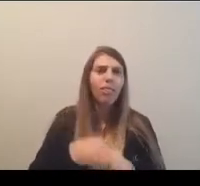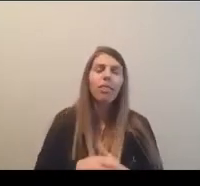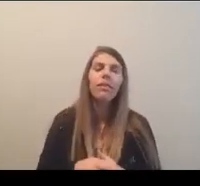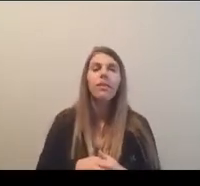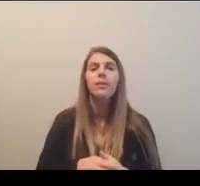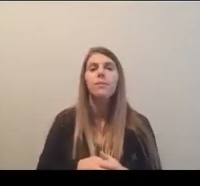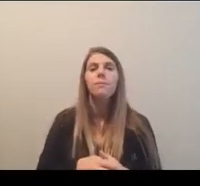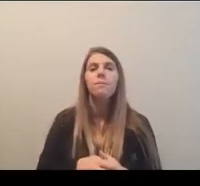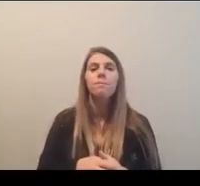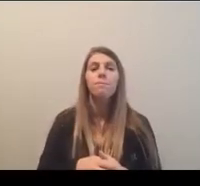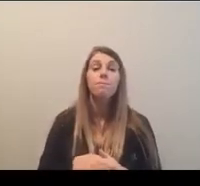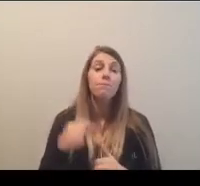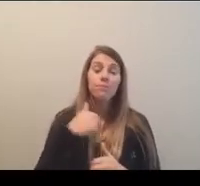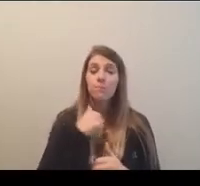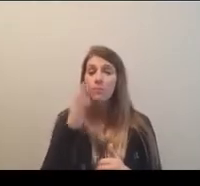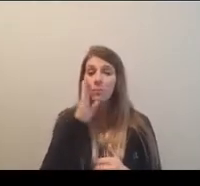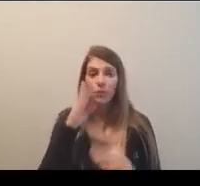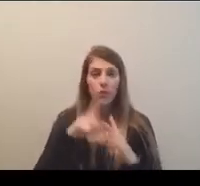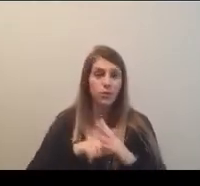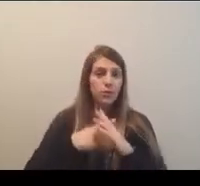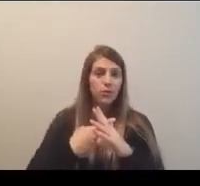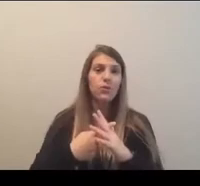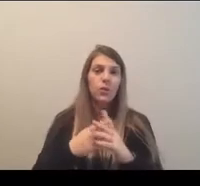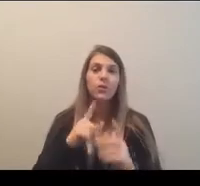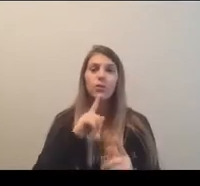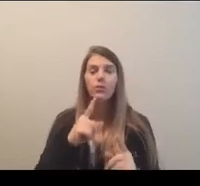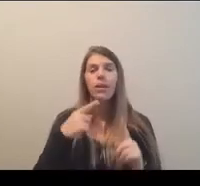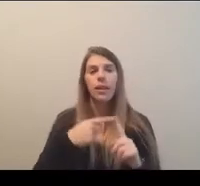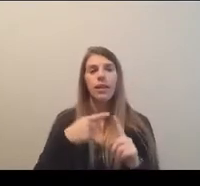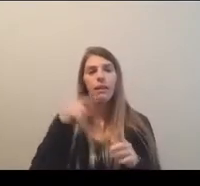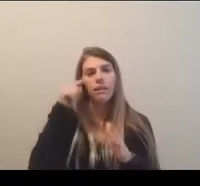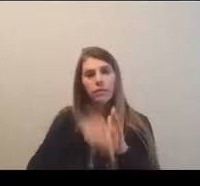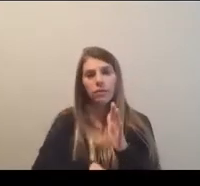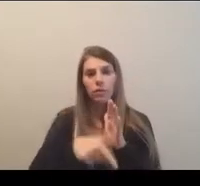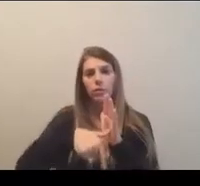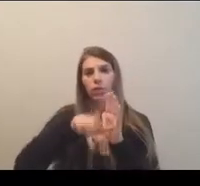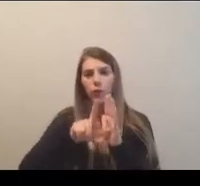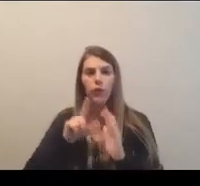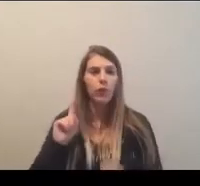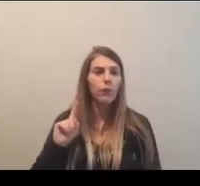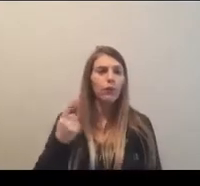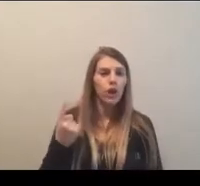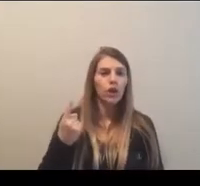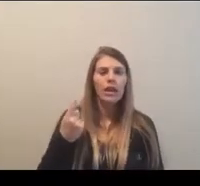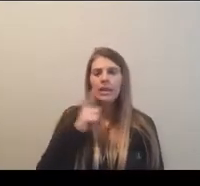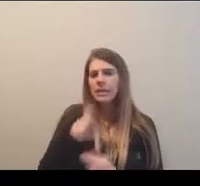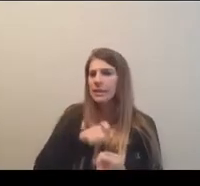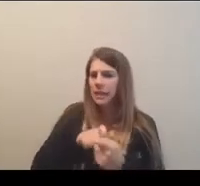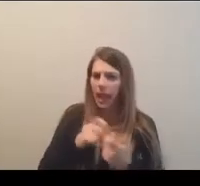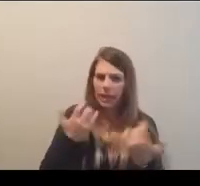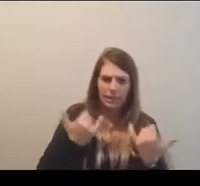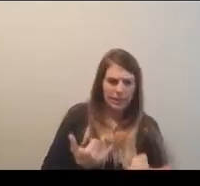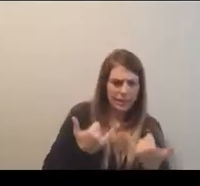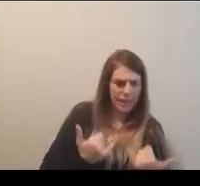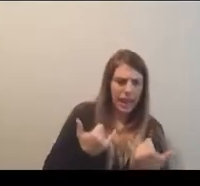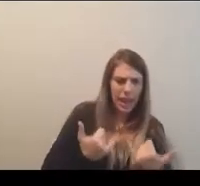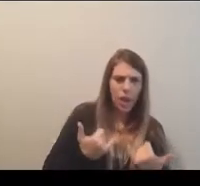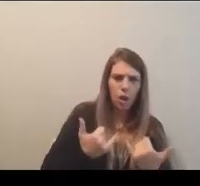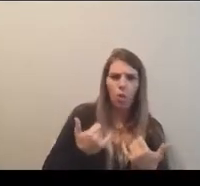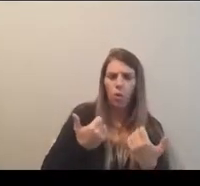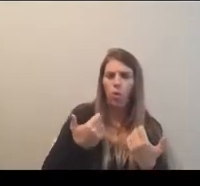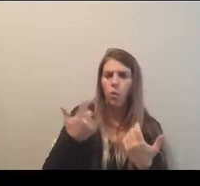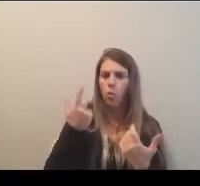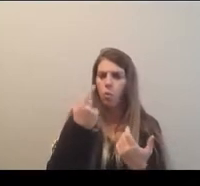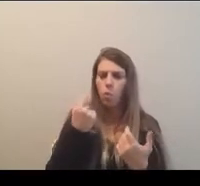we, we're going to begin to really do, um, a comprehensive review first of exactly where we are with our, with our coverage,